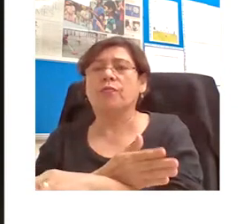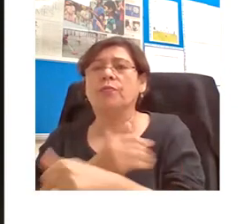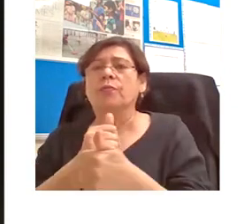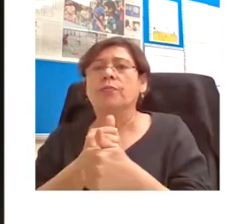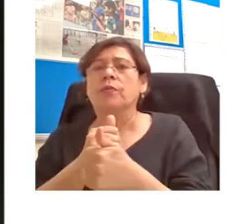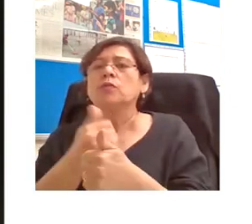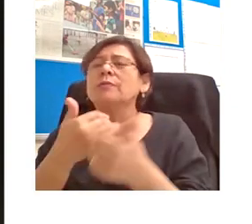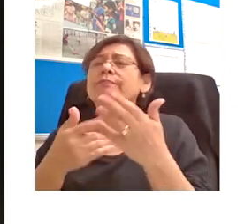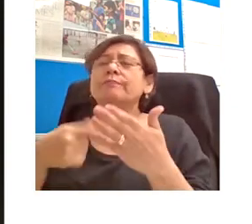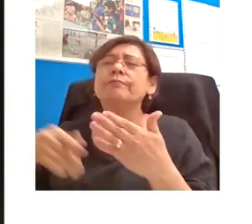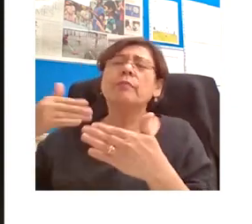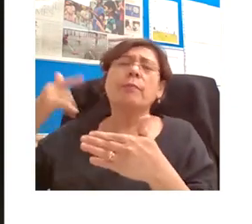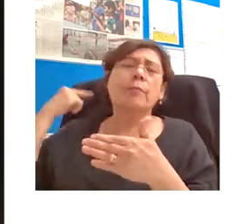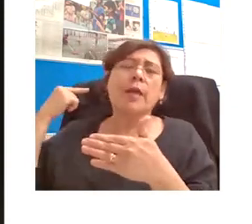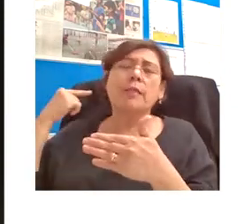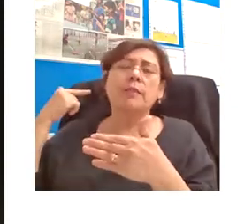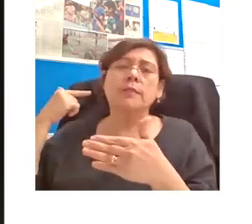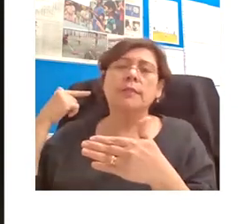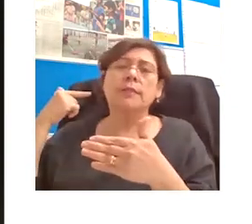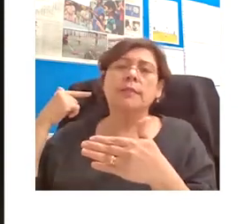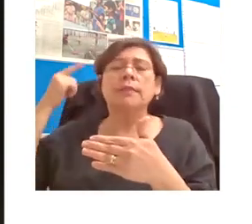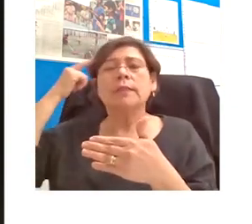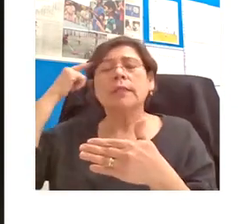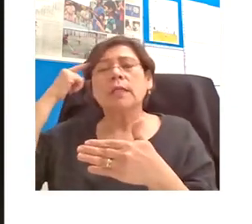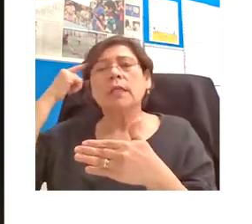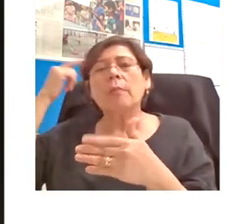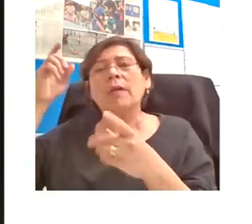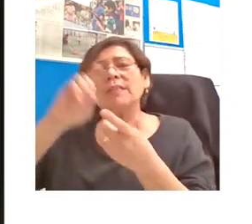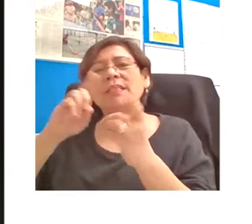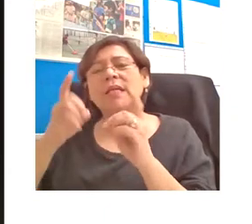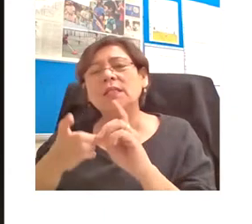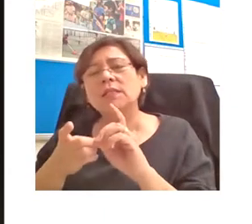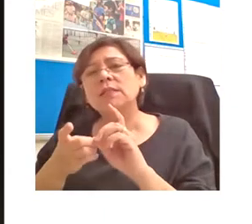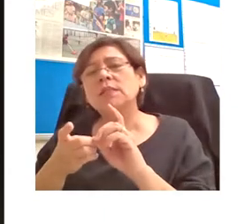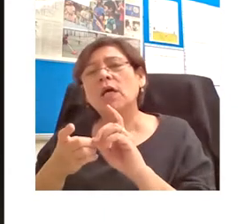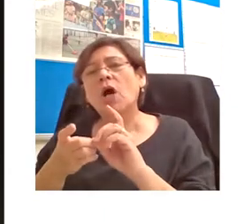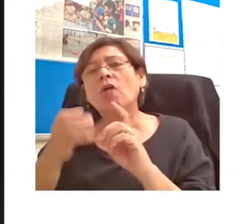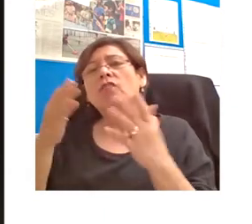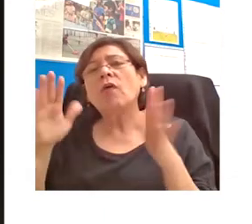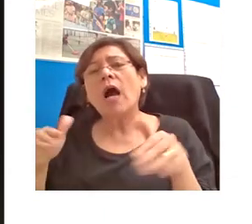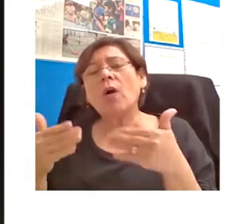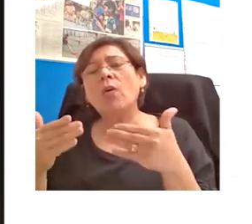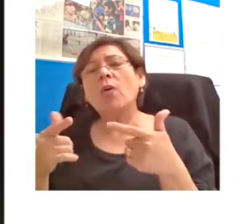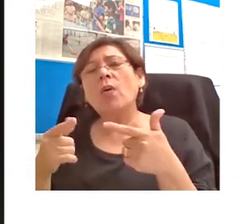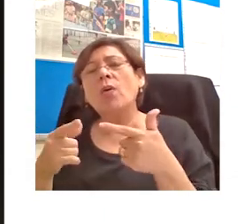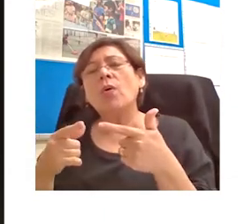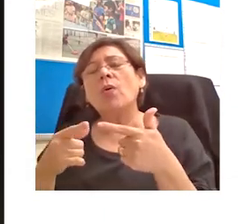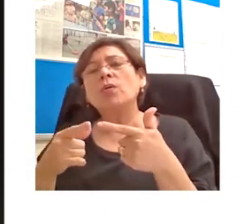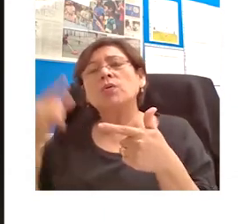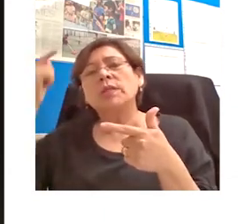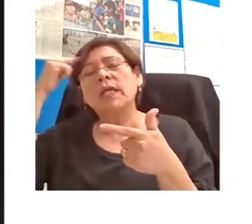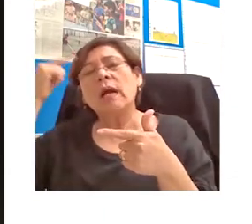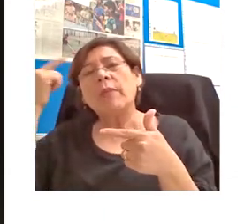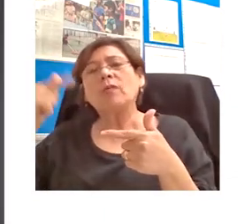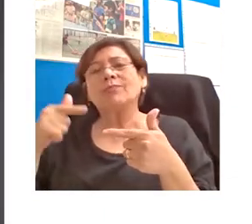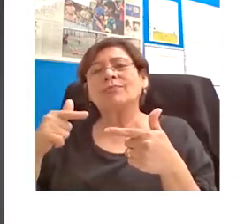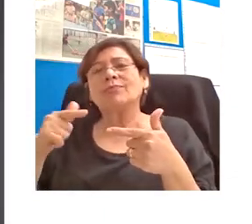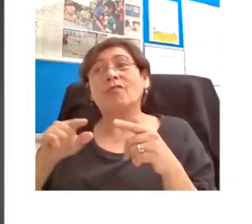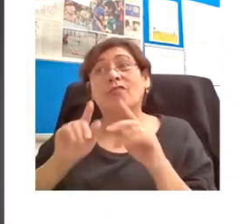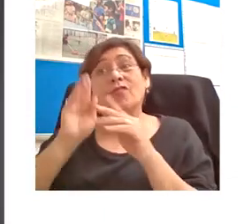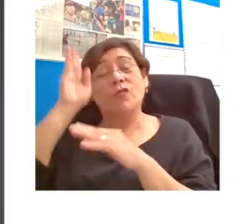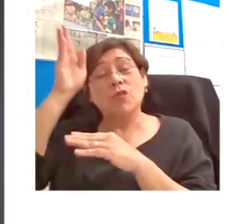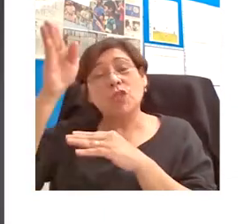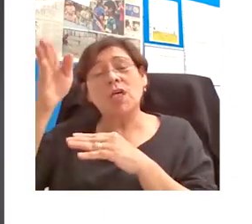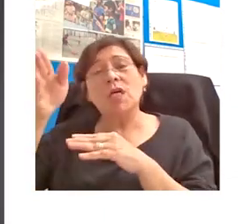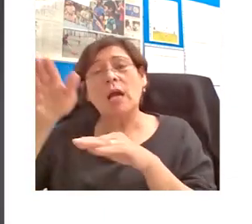of functionality and use cases and consider a little bit the general characteristics of this platform that we're developing. Cabinet provides a